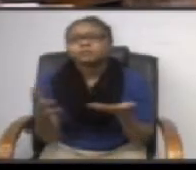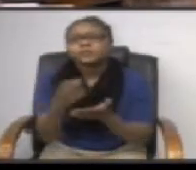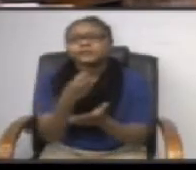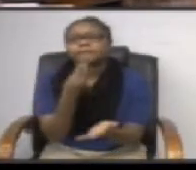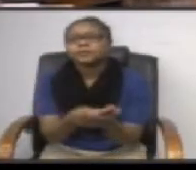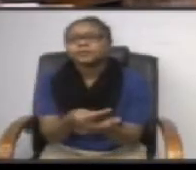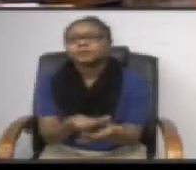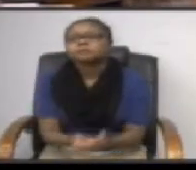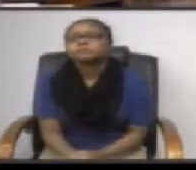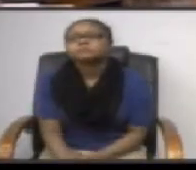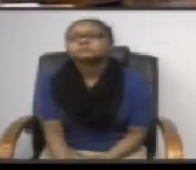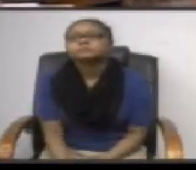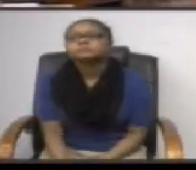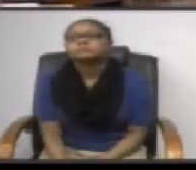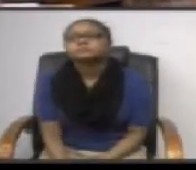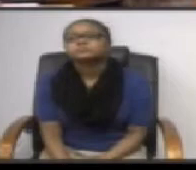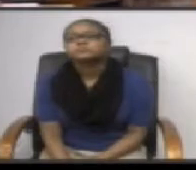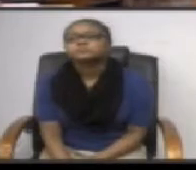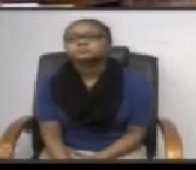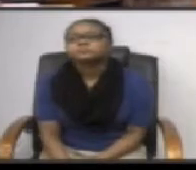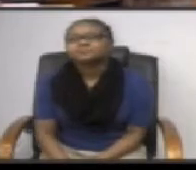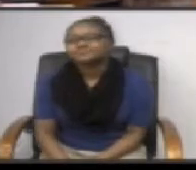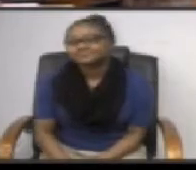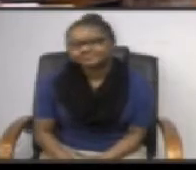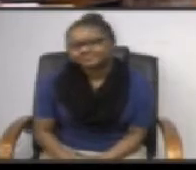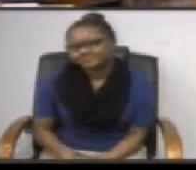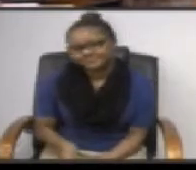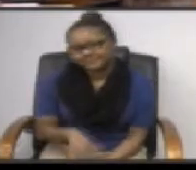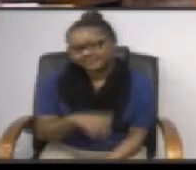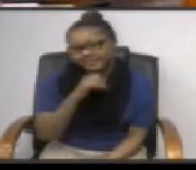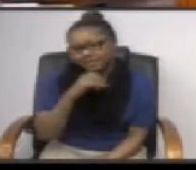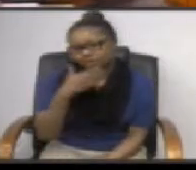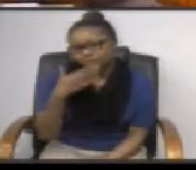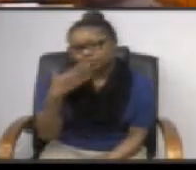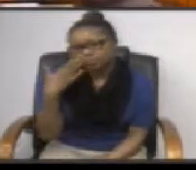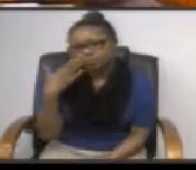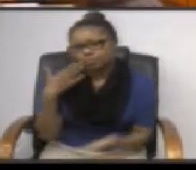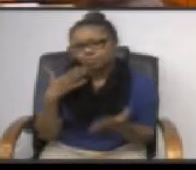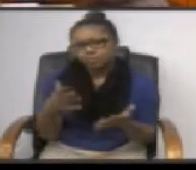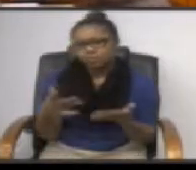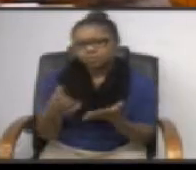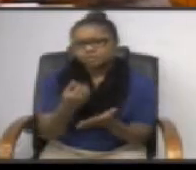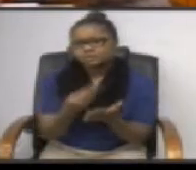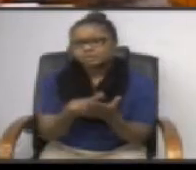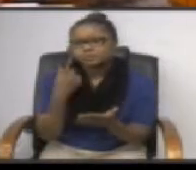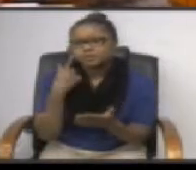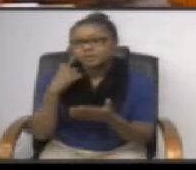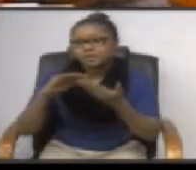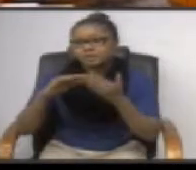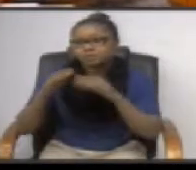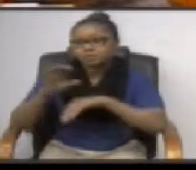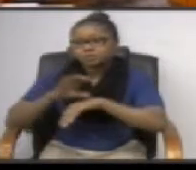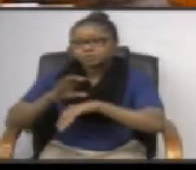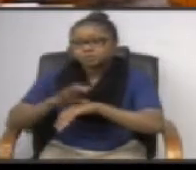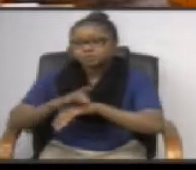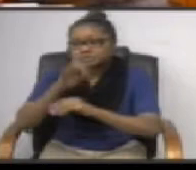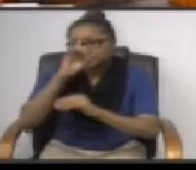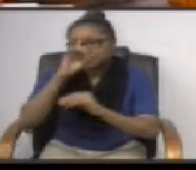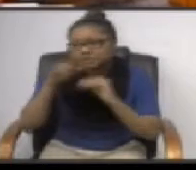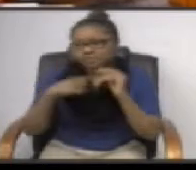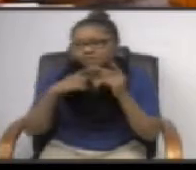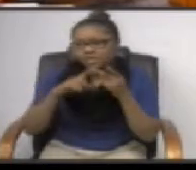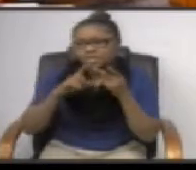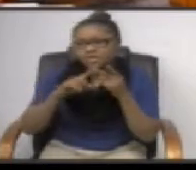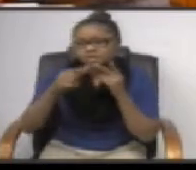and that's not the way to raise money and that is why the community church was considering it i